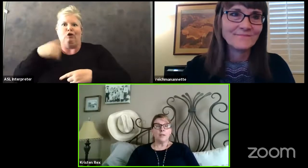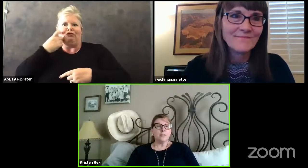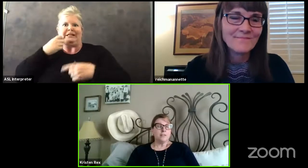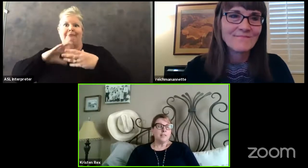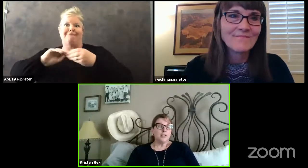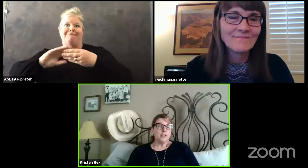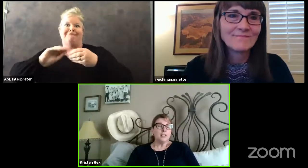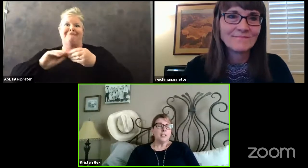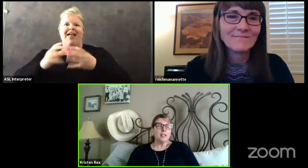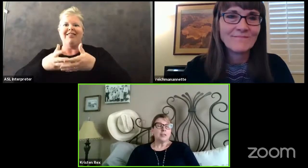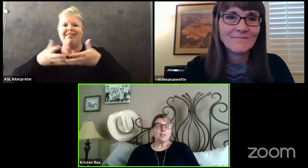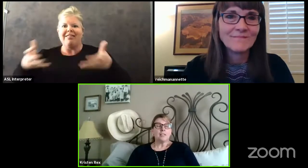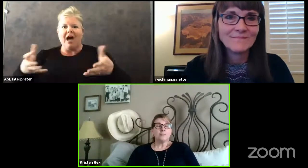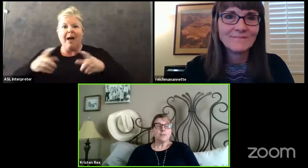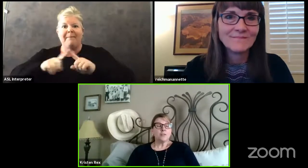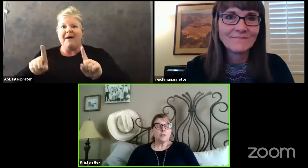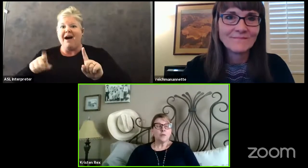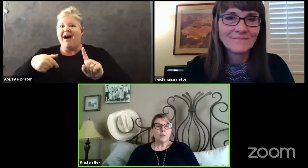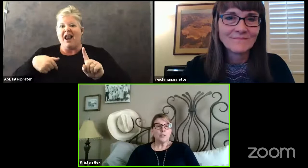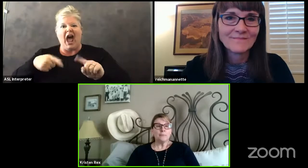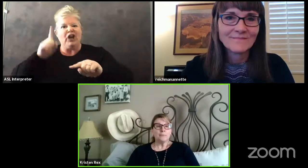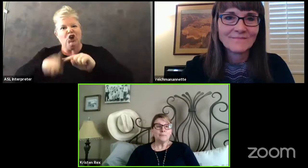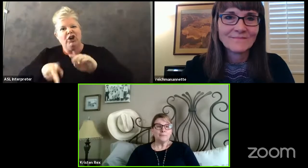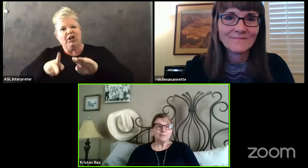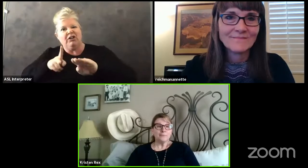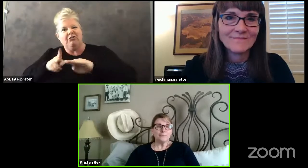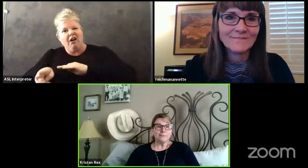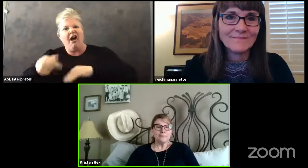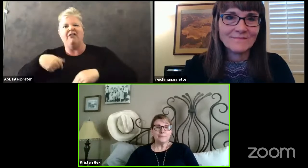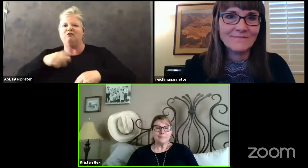honestly, I couldn't cut it because it was also important.